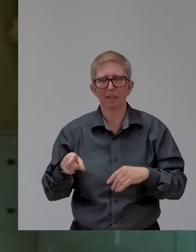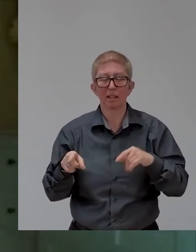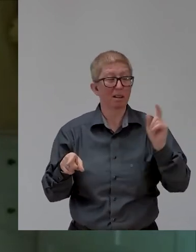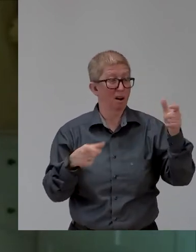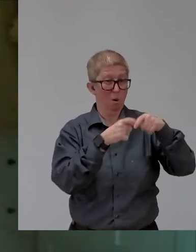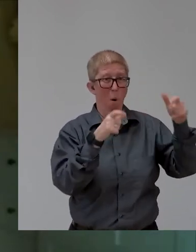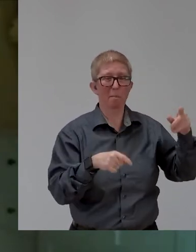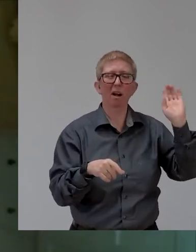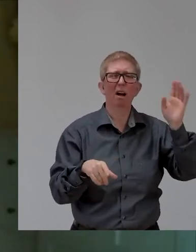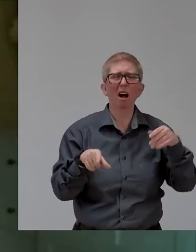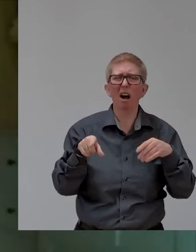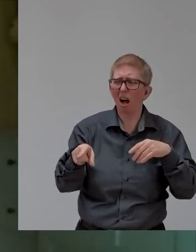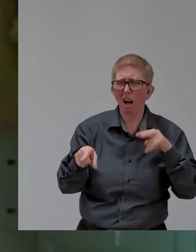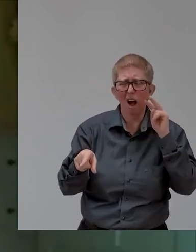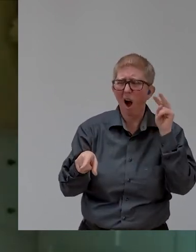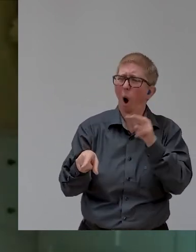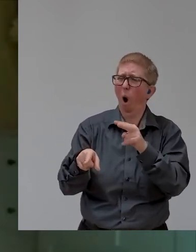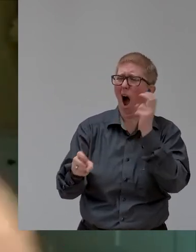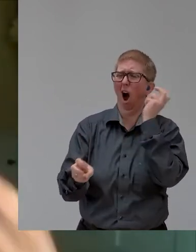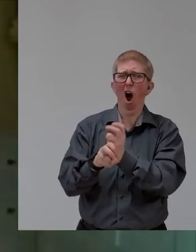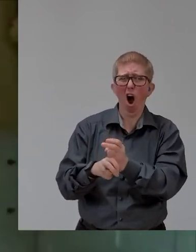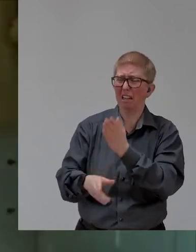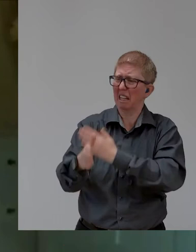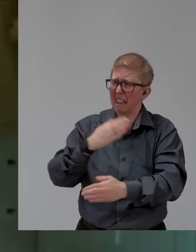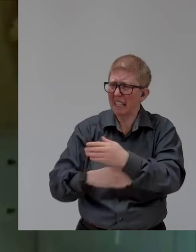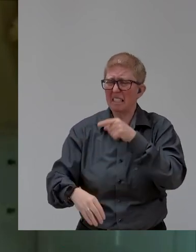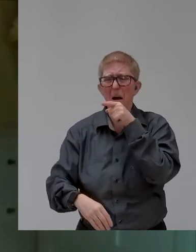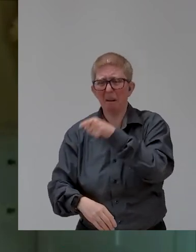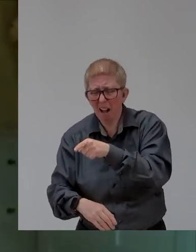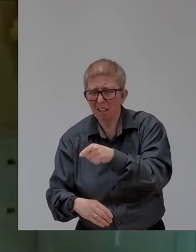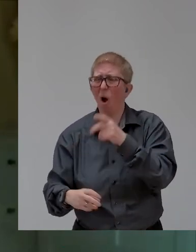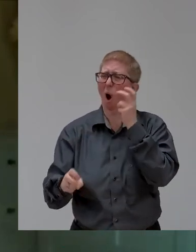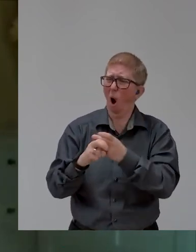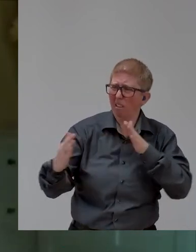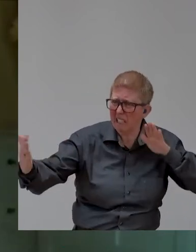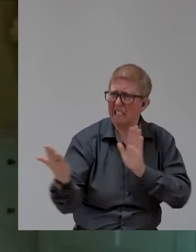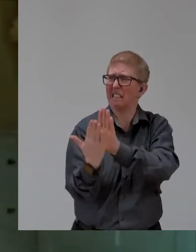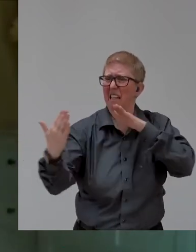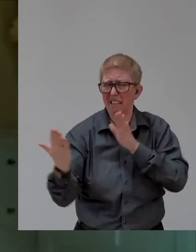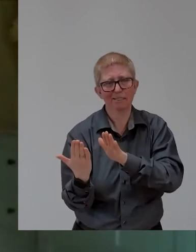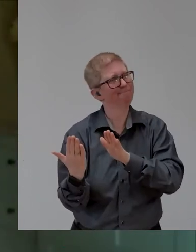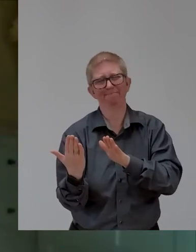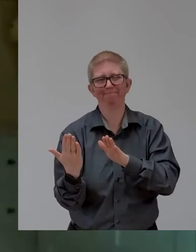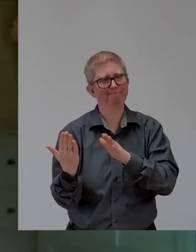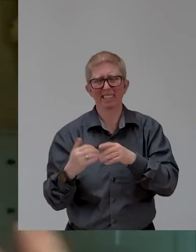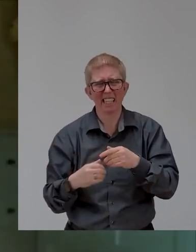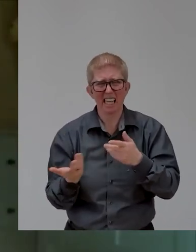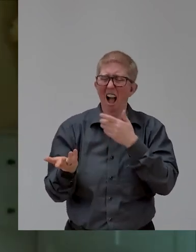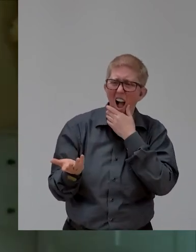difficulties and the challenges and the problems we'll create for them and the fact that, I don't know, we'll need more time off or we're, we're, you know, we're not